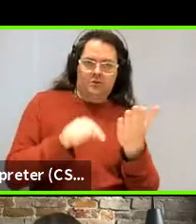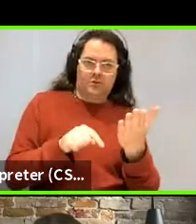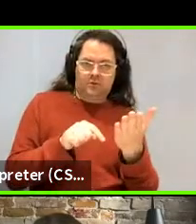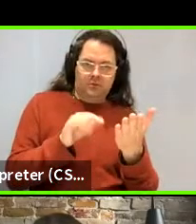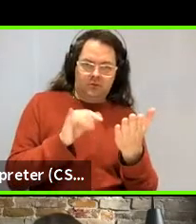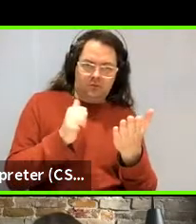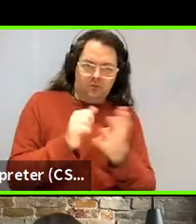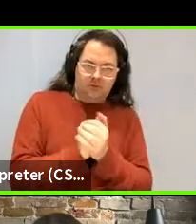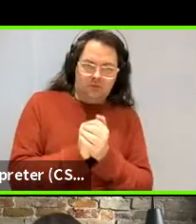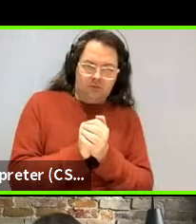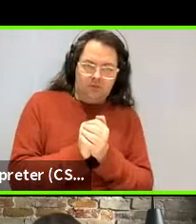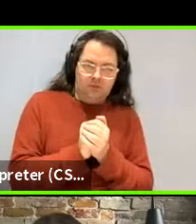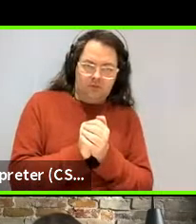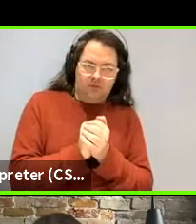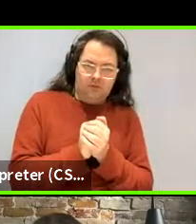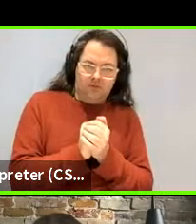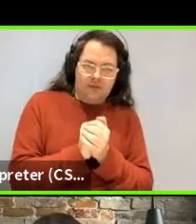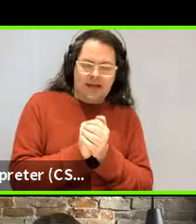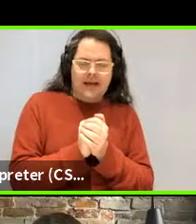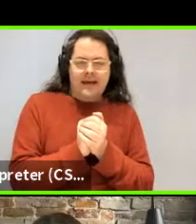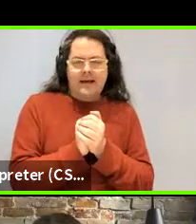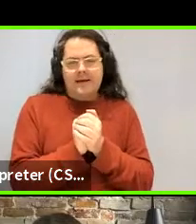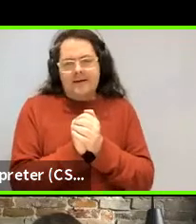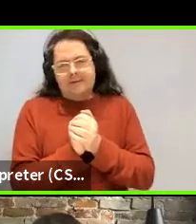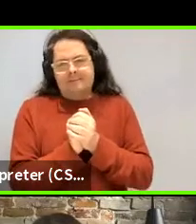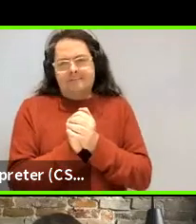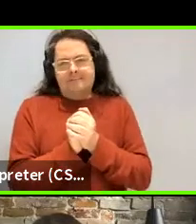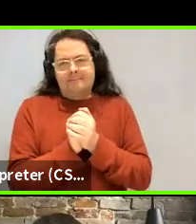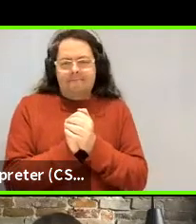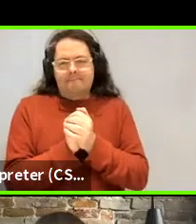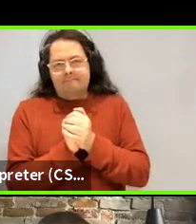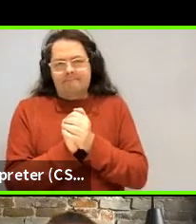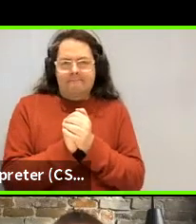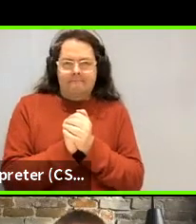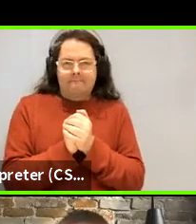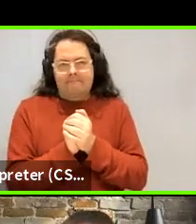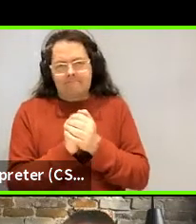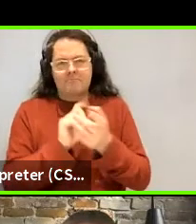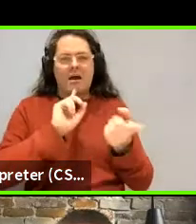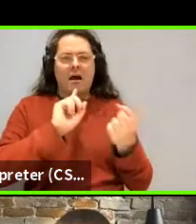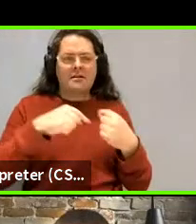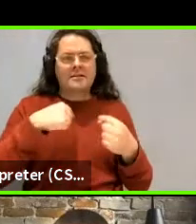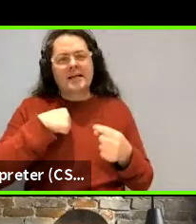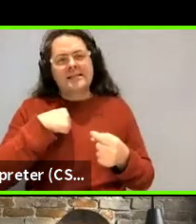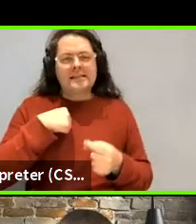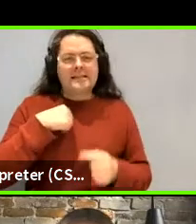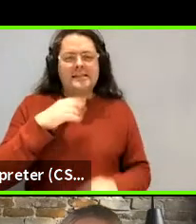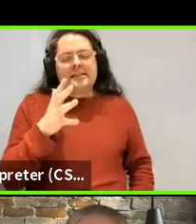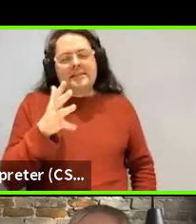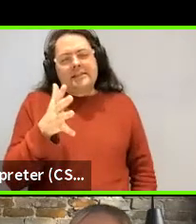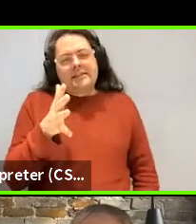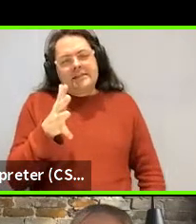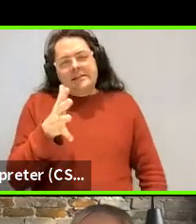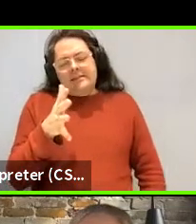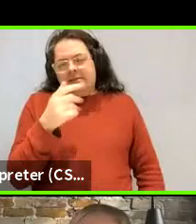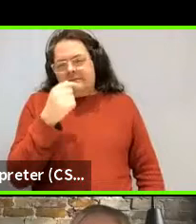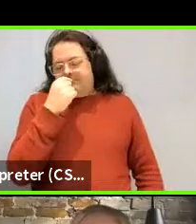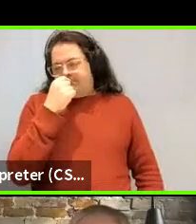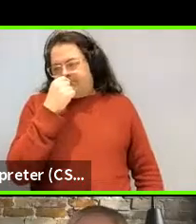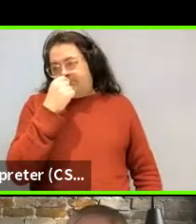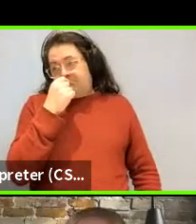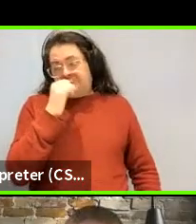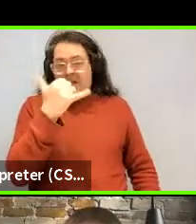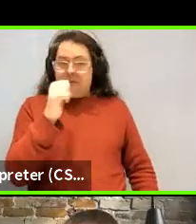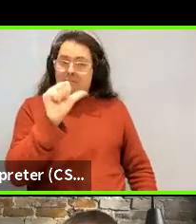I mean, I, um, it's possible. I'm, I'm, uh, I'm, I'm not, you know, I'm, I'm, uh, you might be